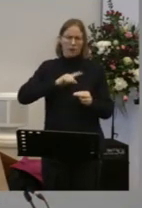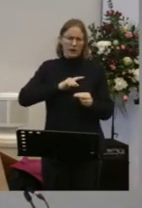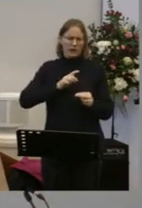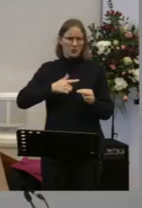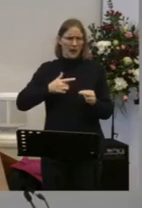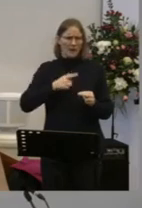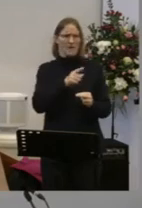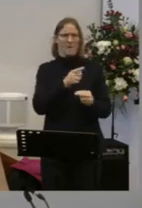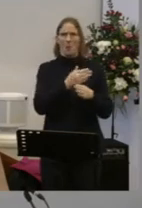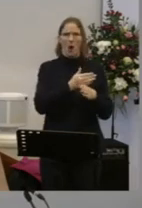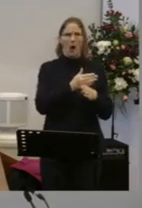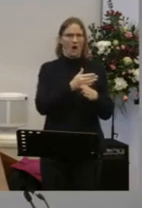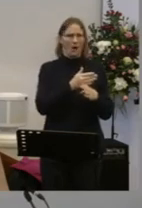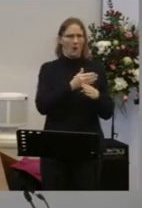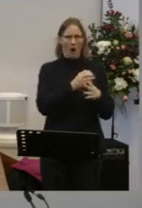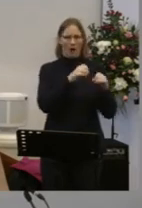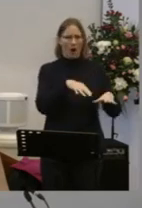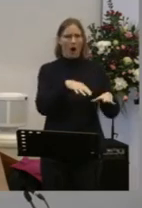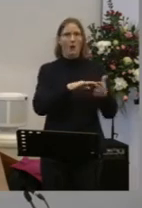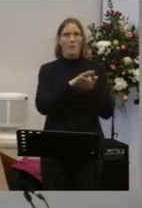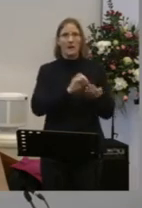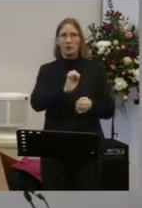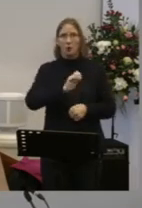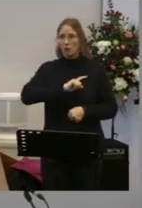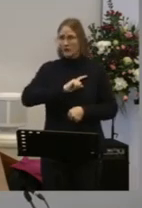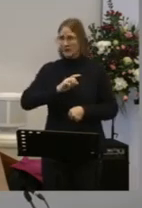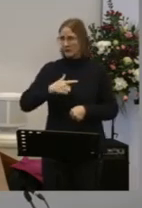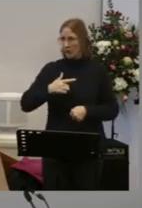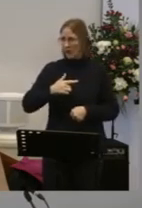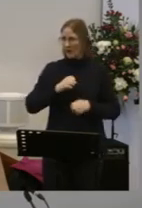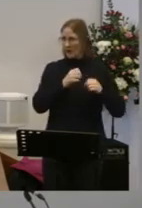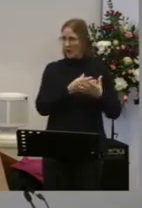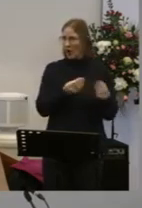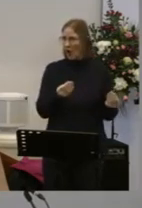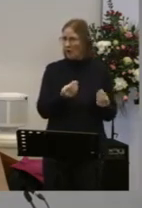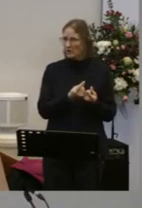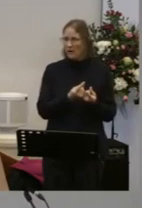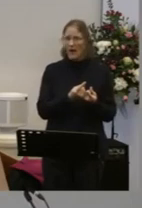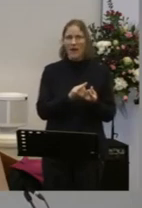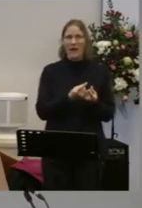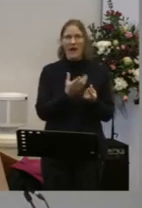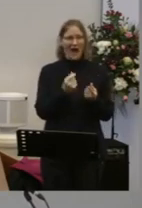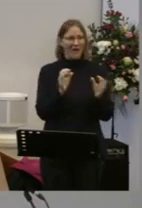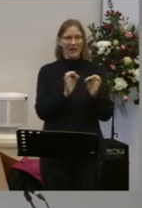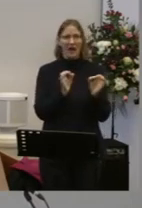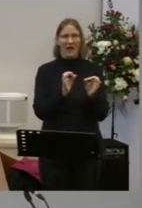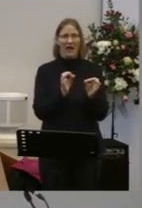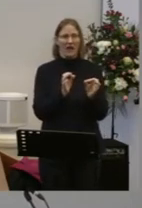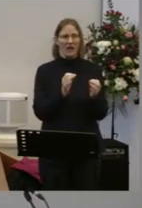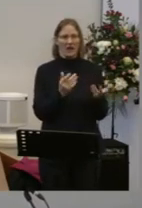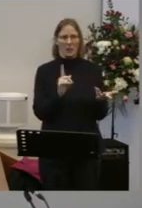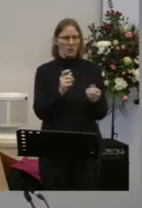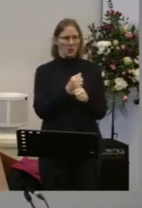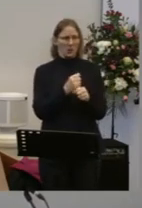Your sense of self-worth is gone Your reason for living is gone Your sense of purpose is gone You've got nothing left You are done for